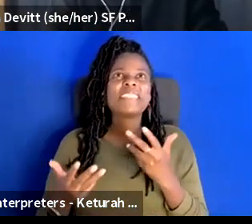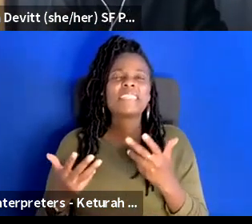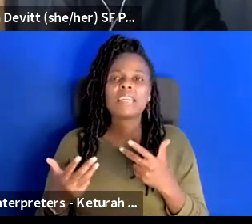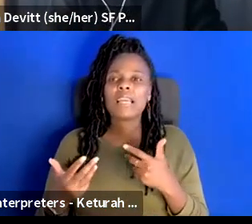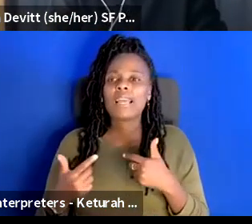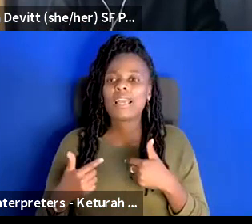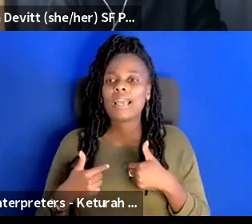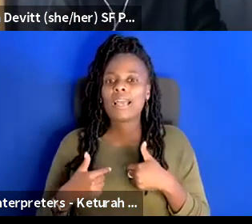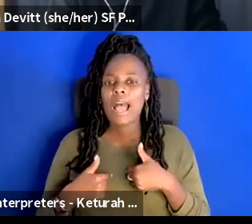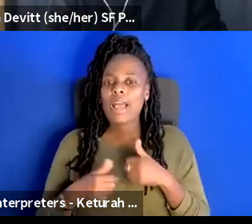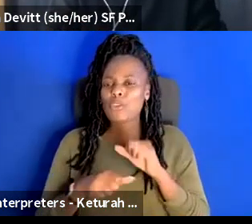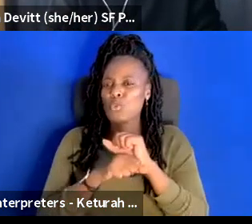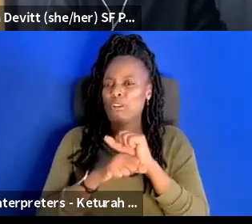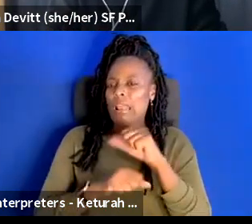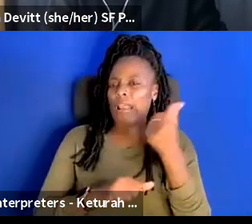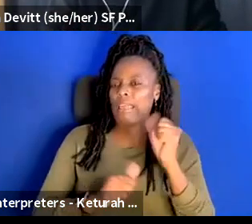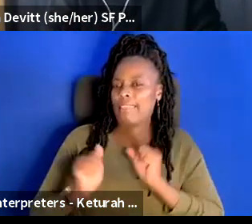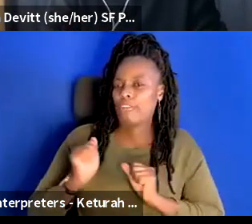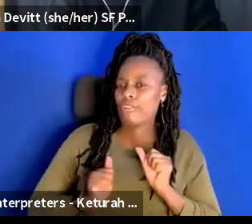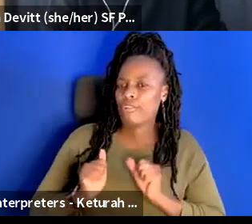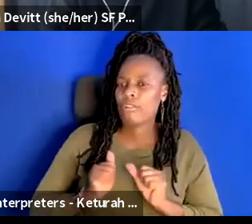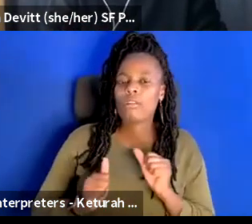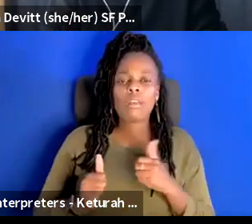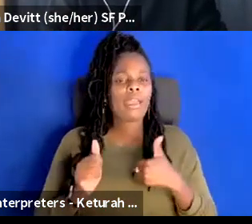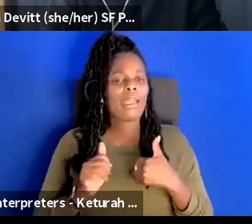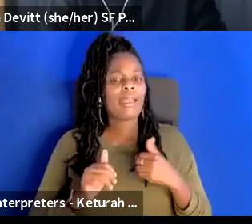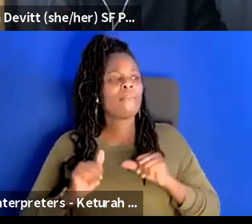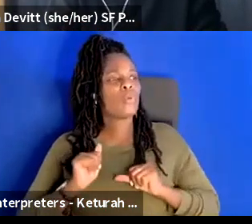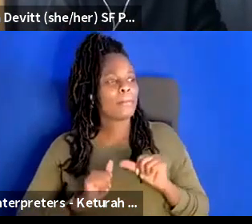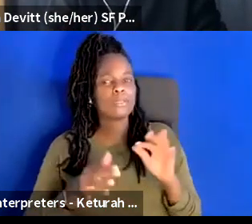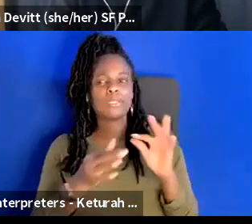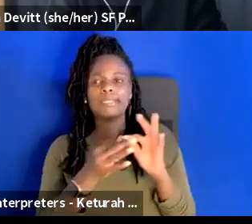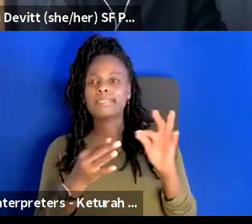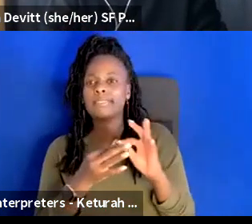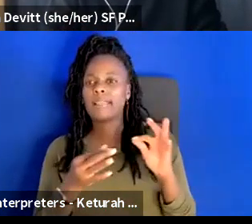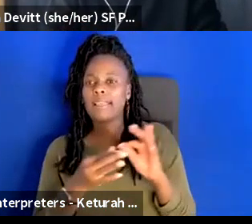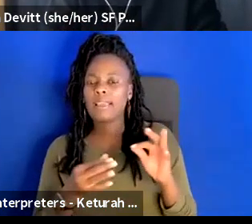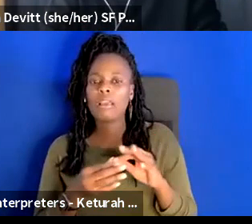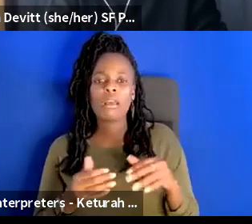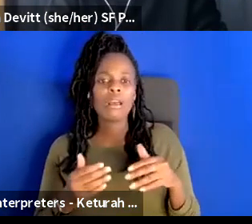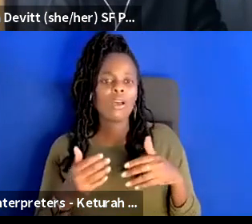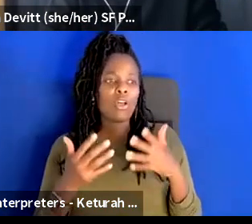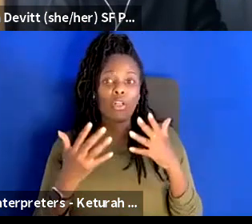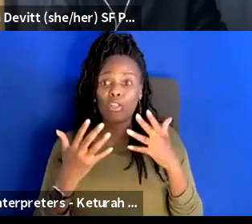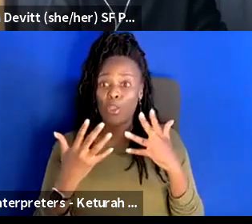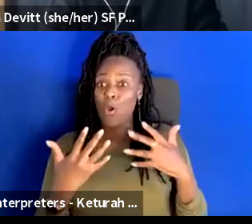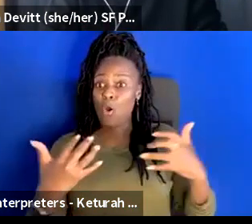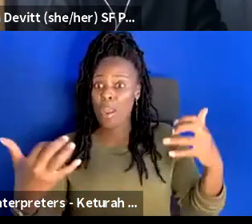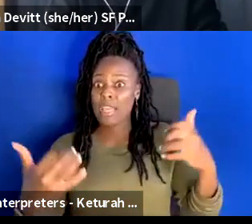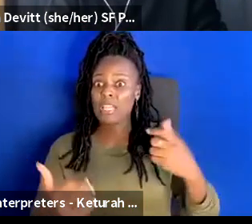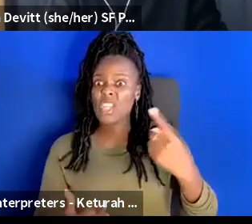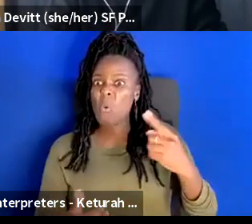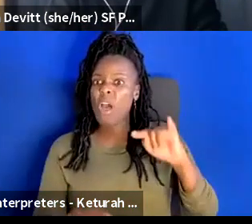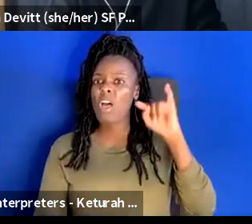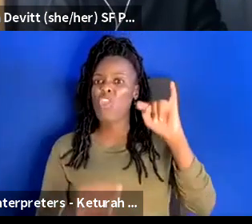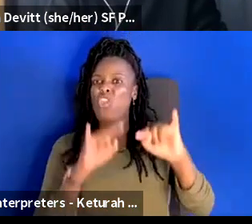shakes as well and uh there was a show where the audience like somebody in the audience was heckling